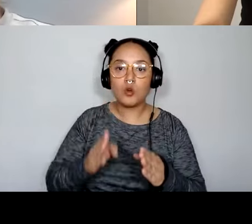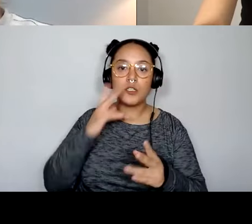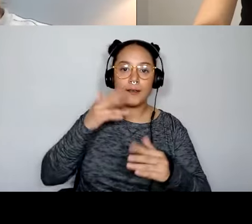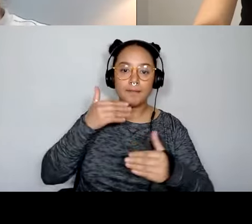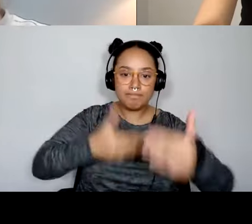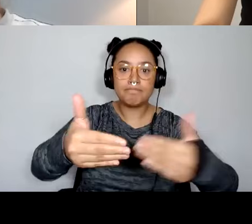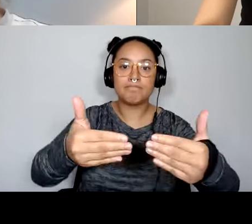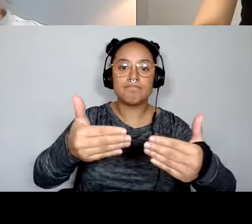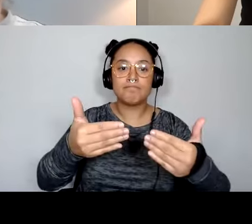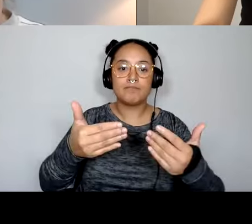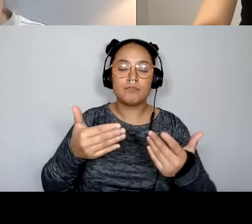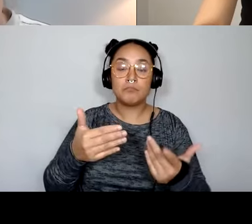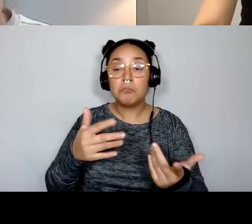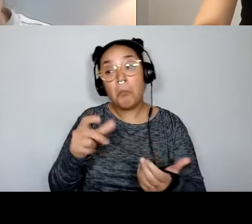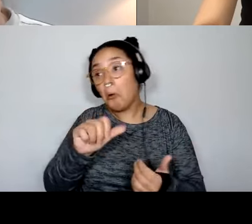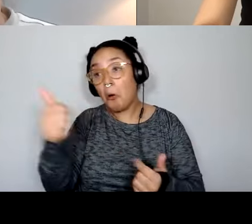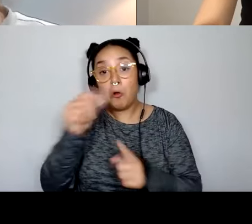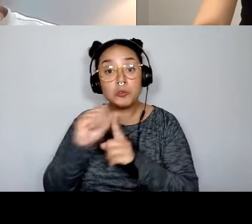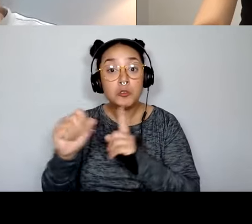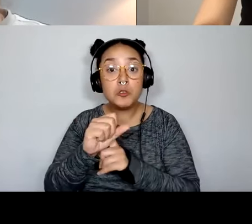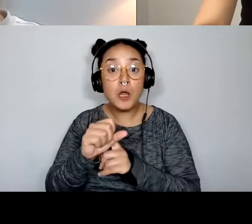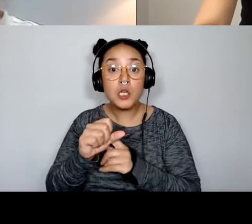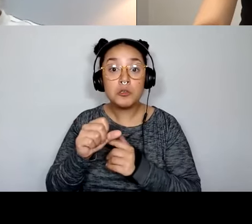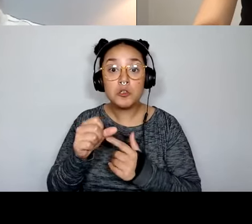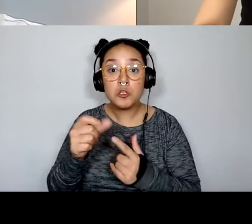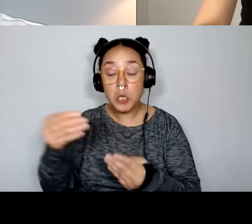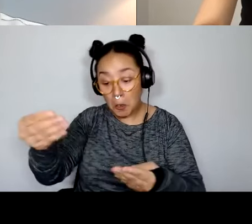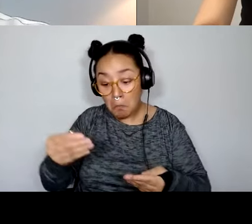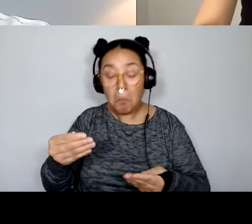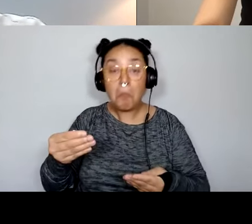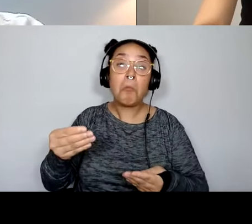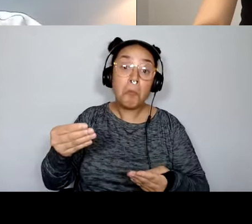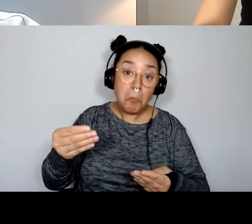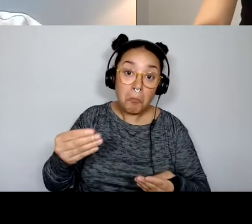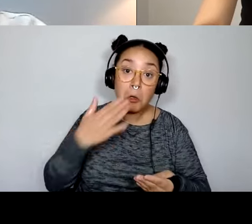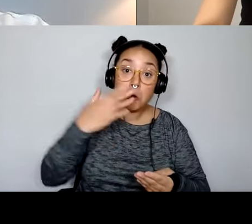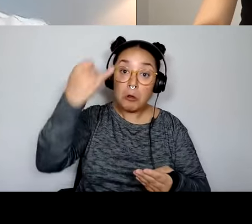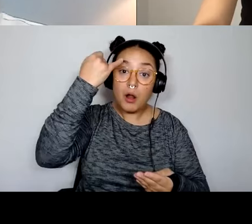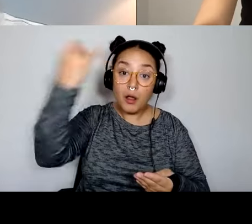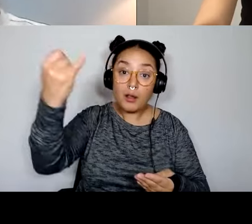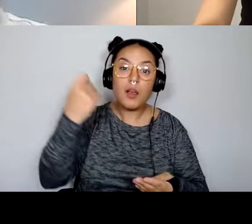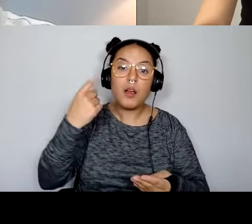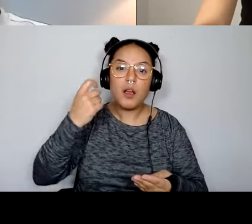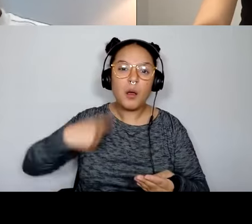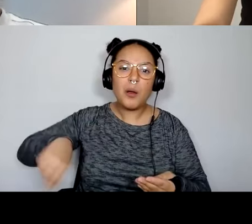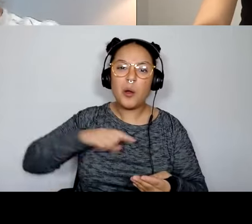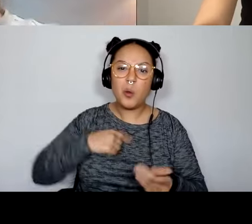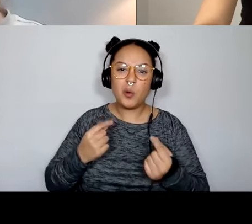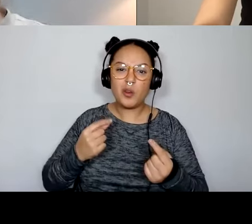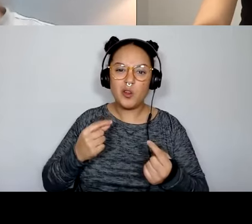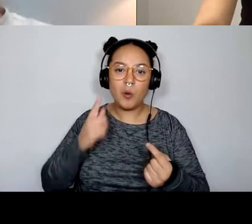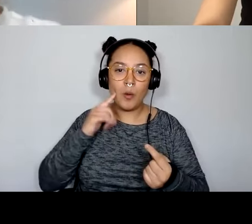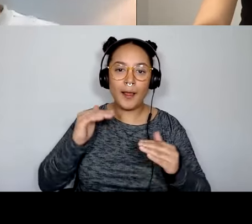you may realize, okay, this is a great idea. We're going to take this to the next step, but we're, we're not going to be able to